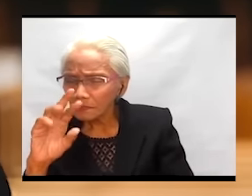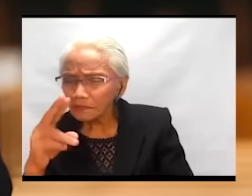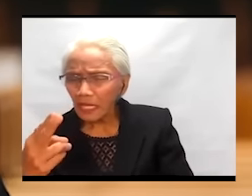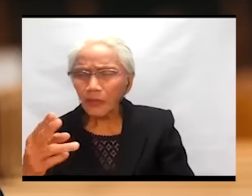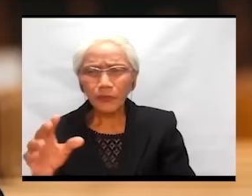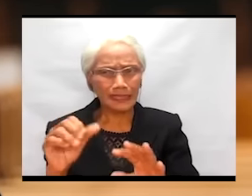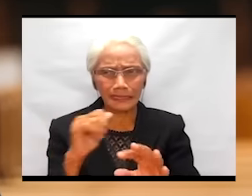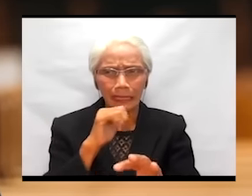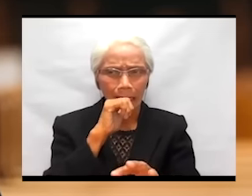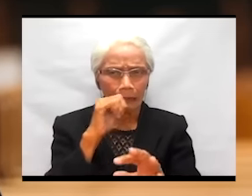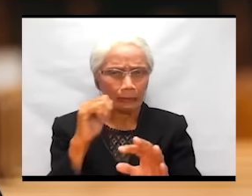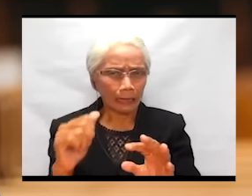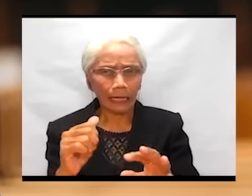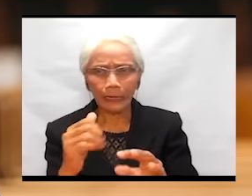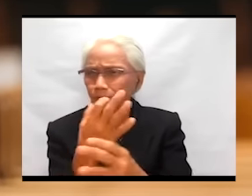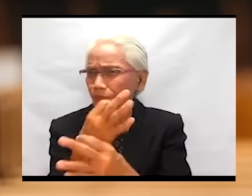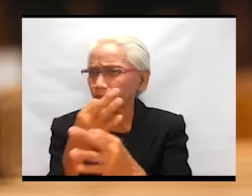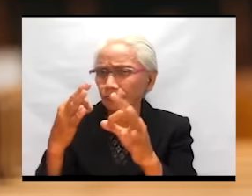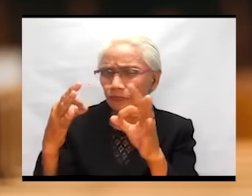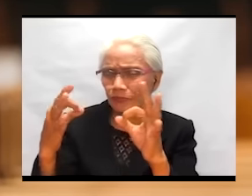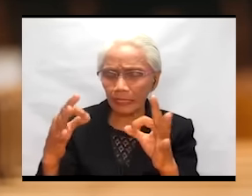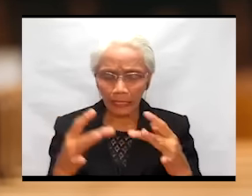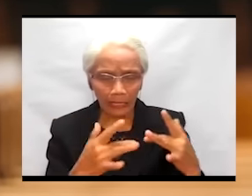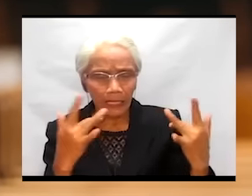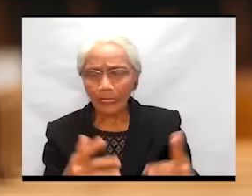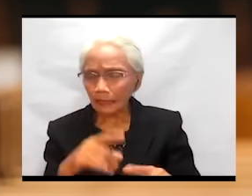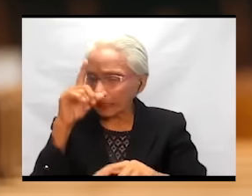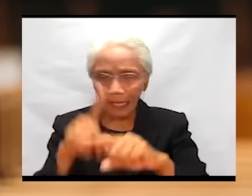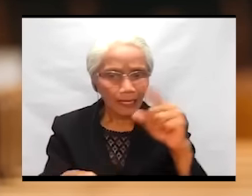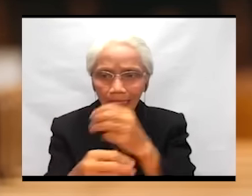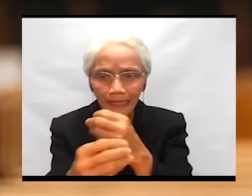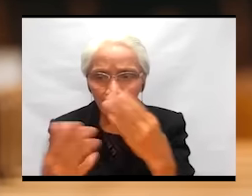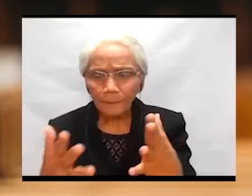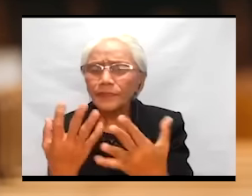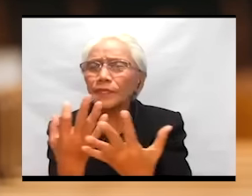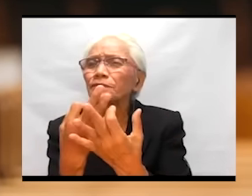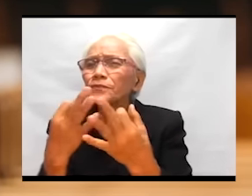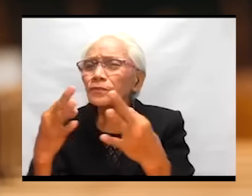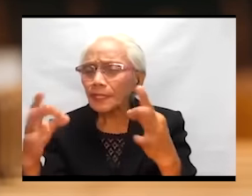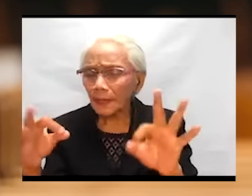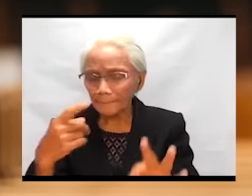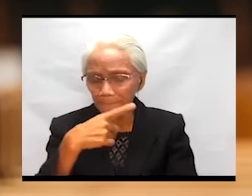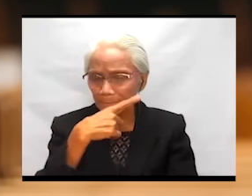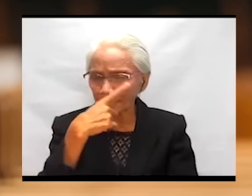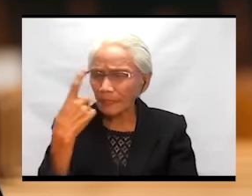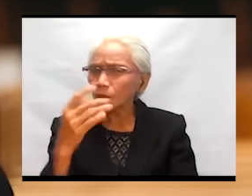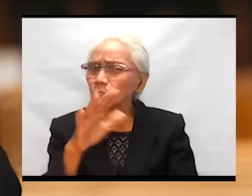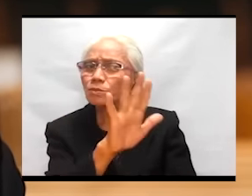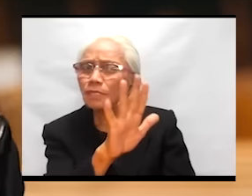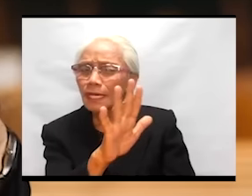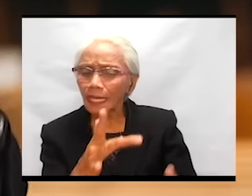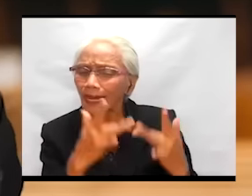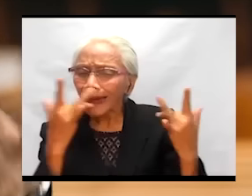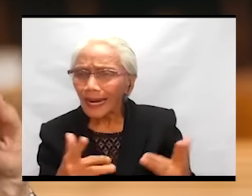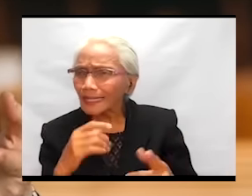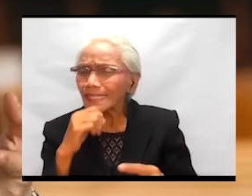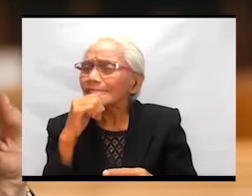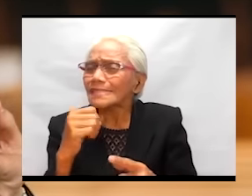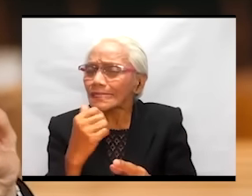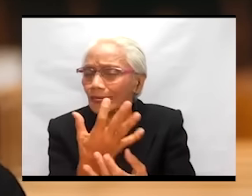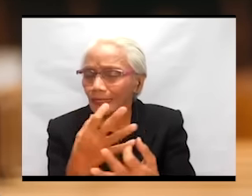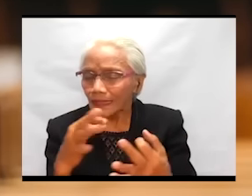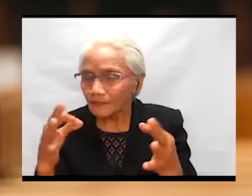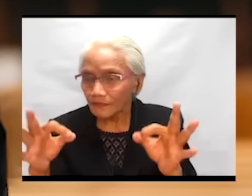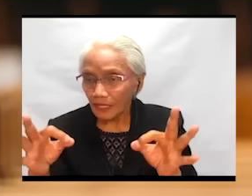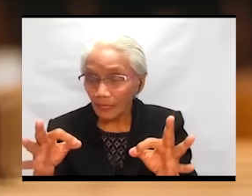cannot give freedom because his heart was not free. And when there is a talk of freedom,